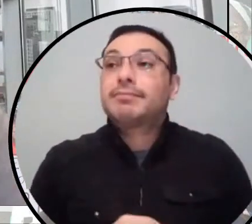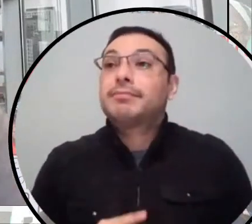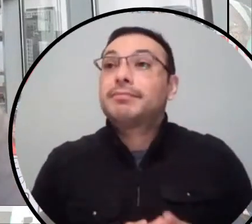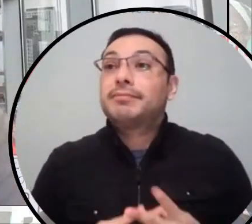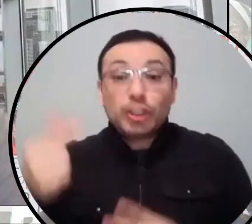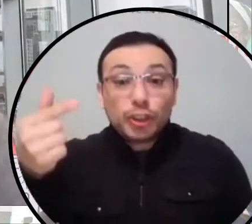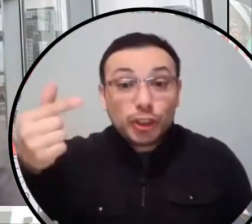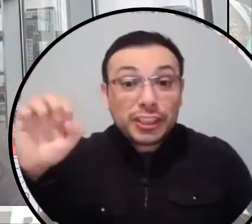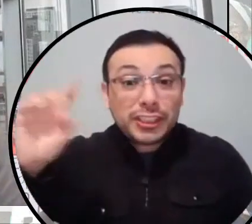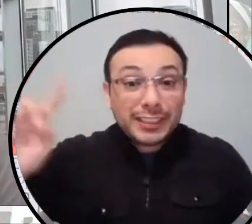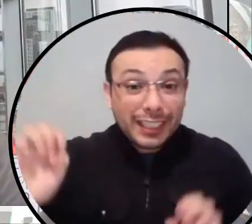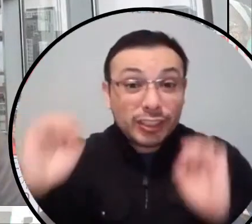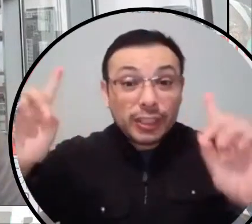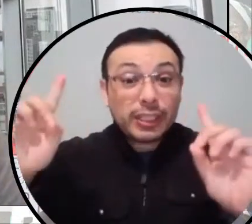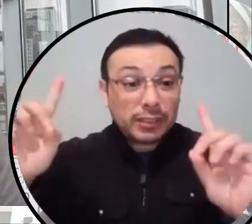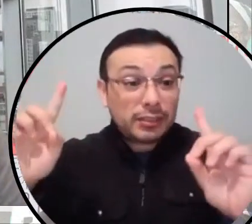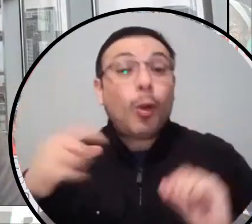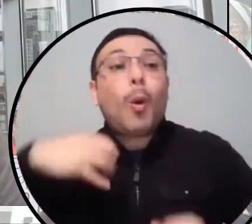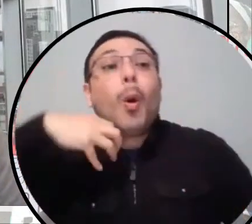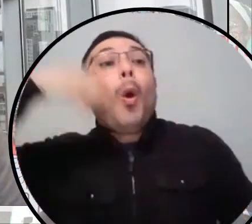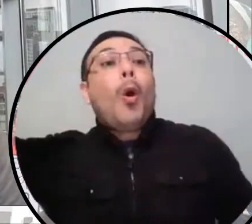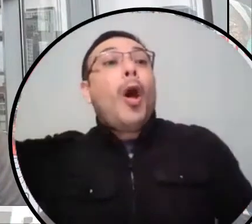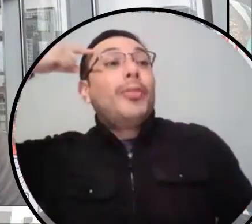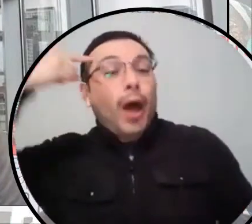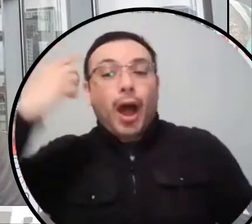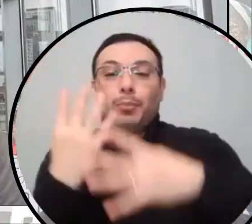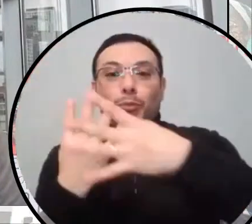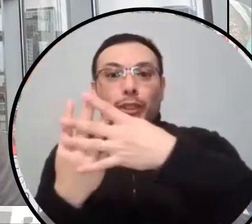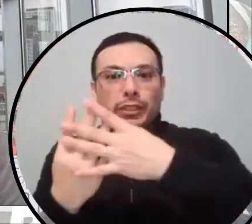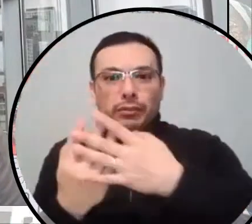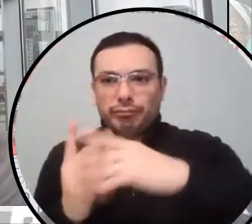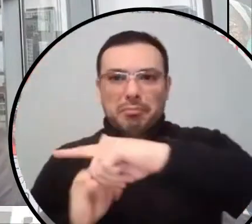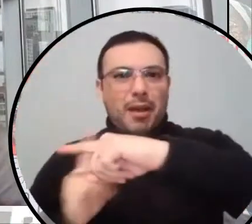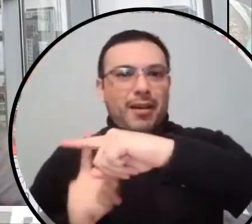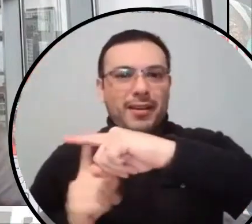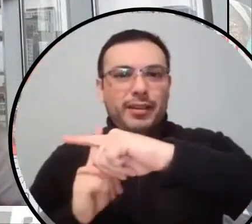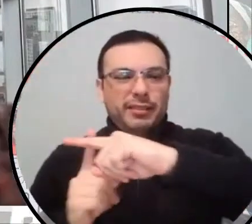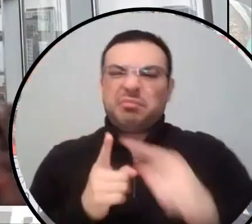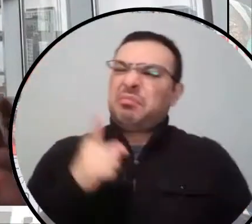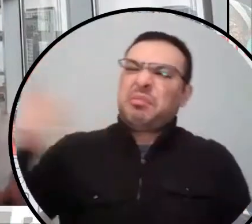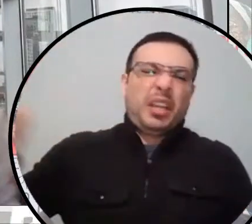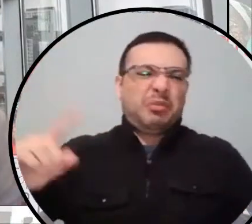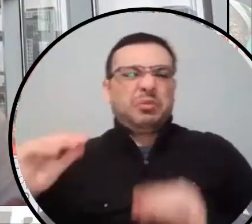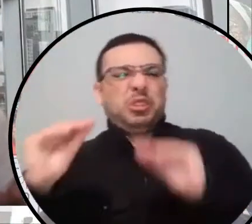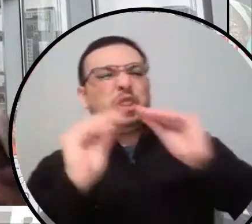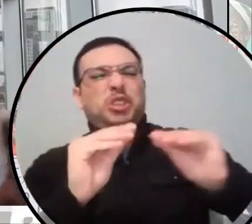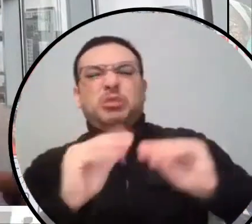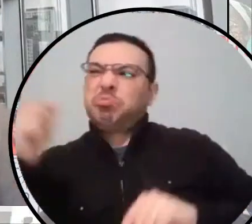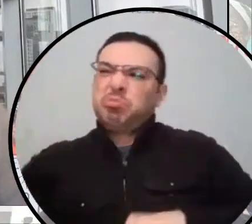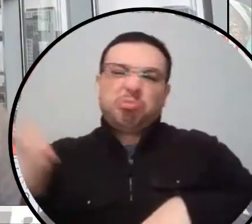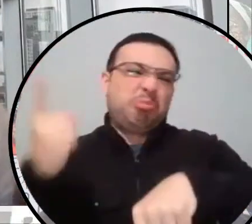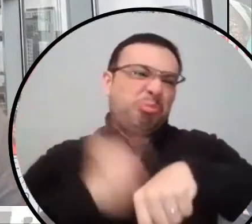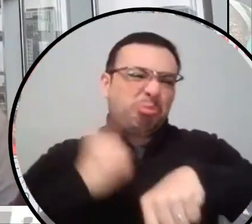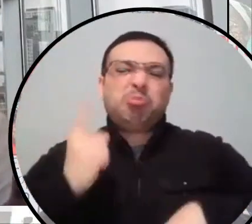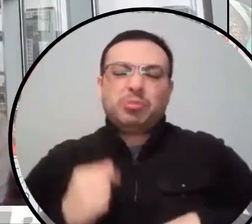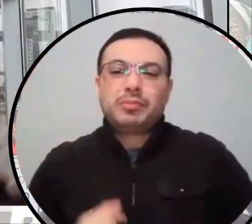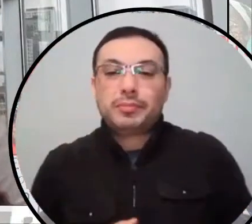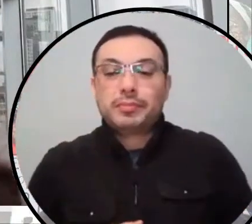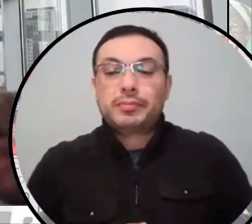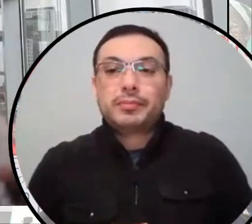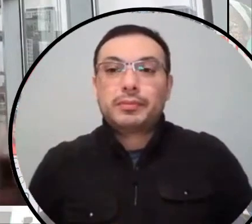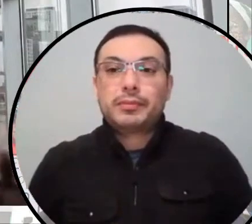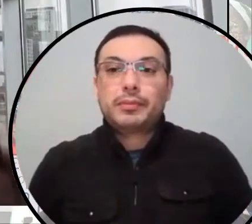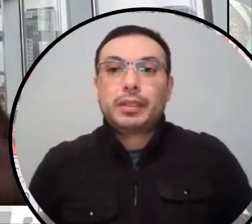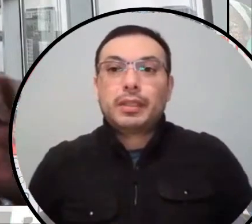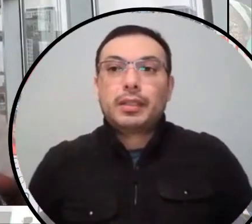a good place, you know? Uh, and, and on the surface, it was, you know, because it did provide those